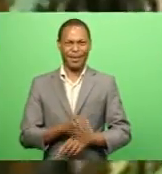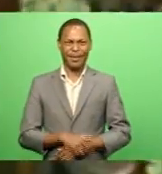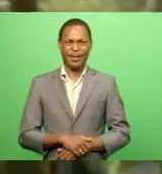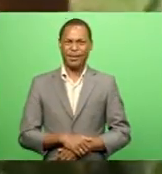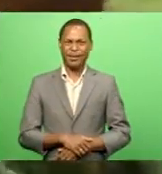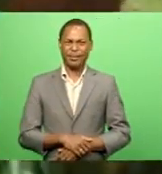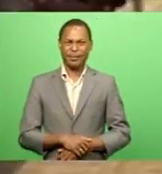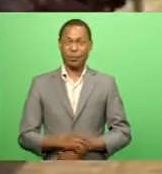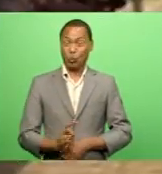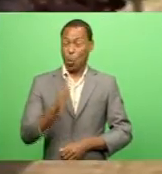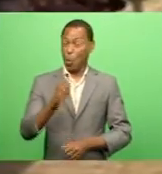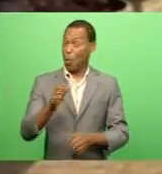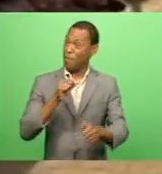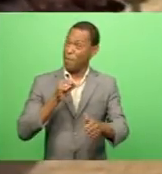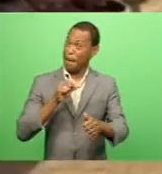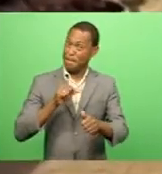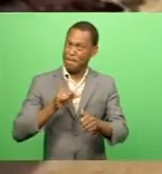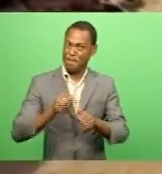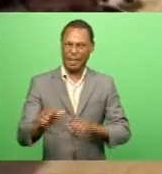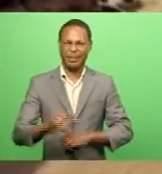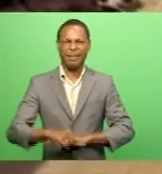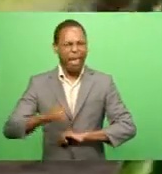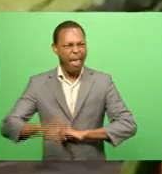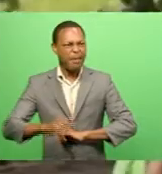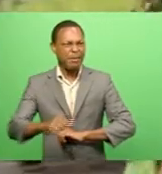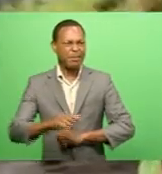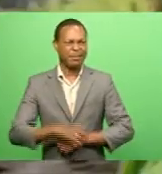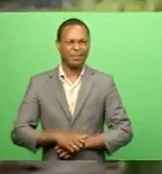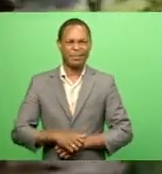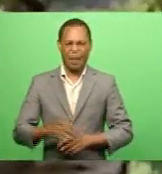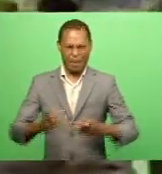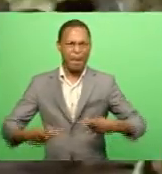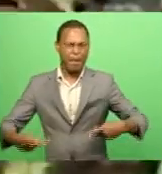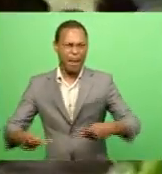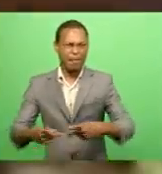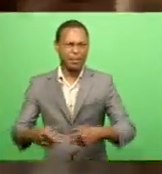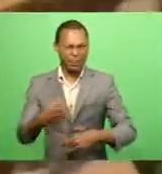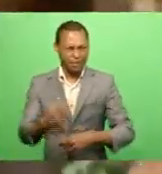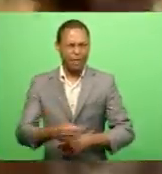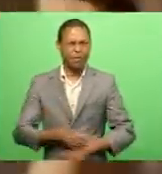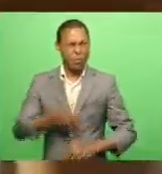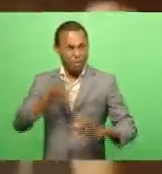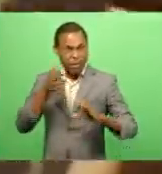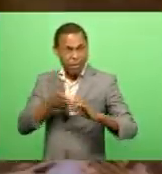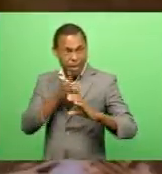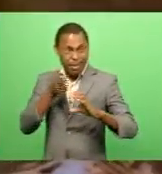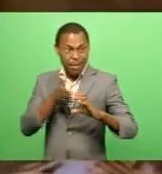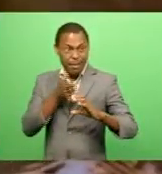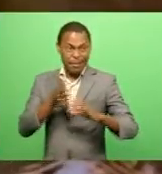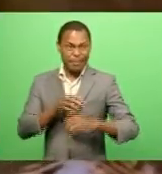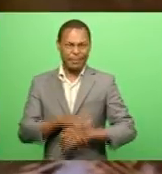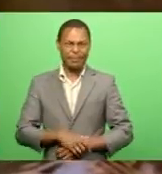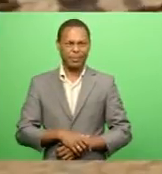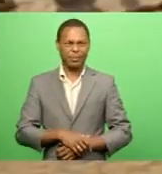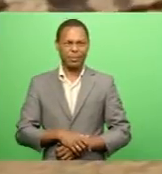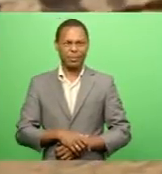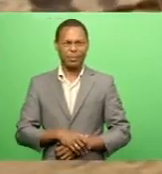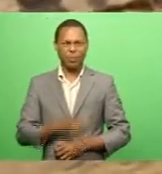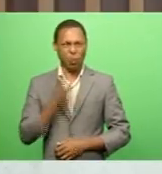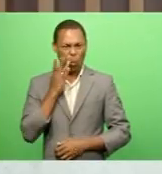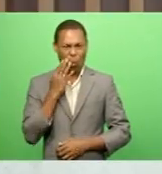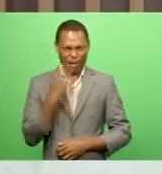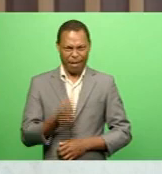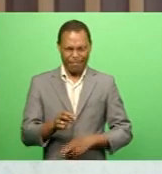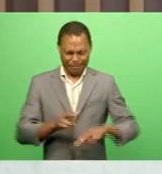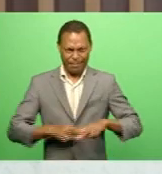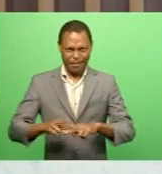best incentives as far as film productions is concerned In shooting your productions in